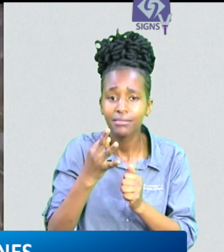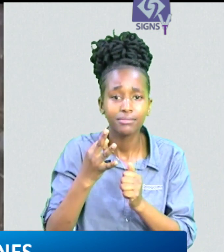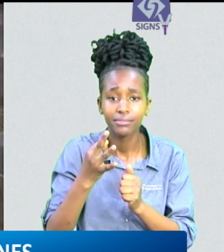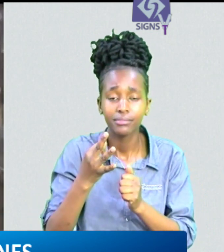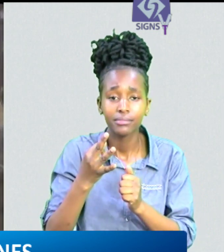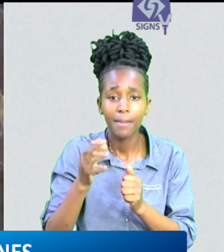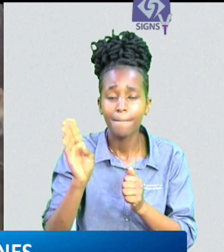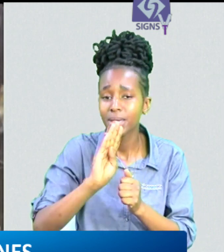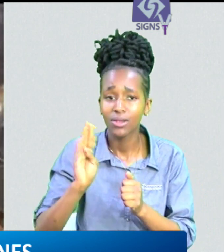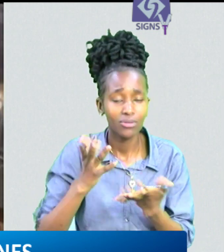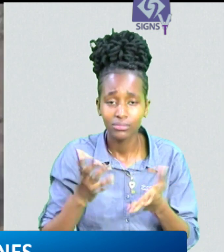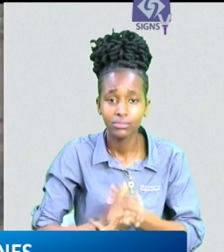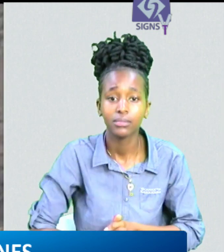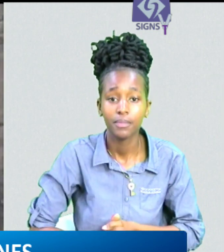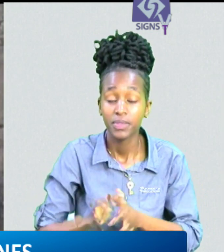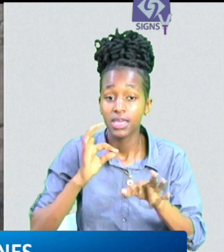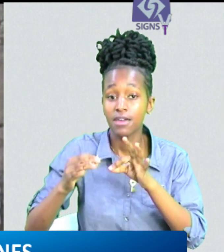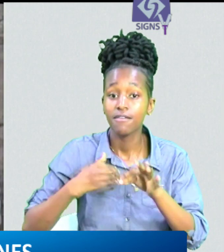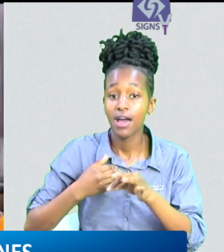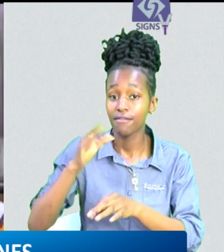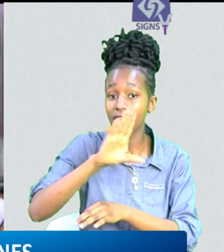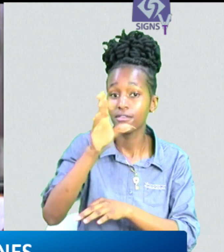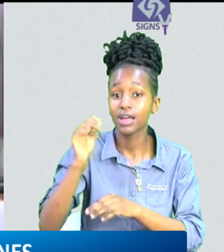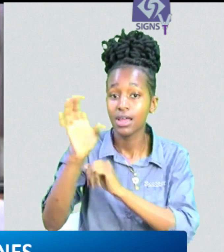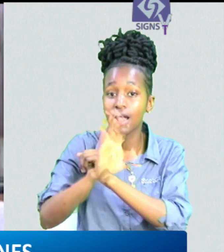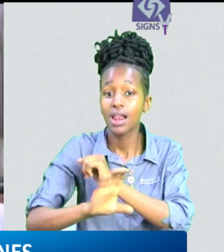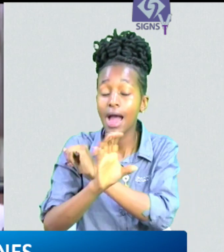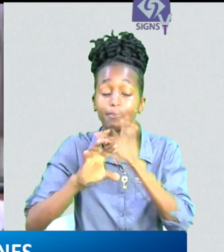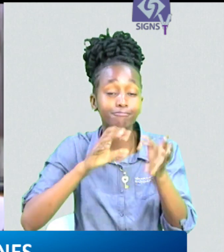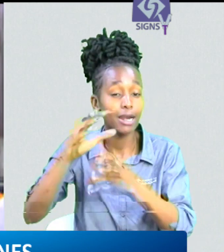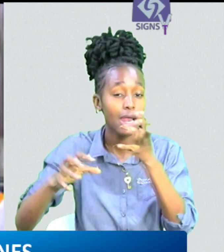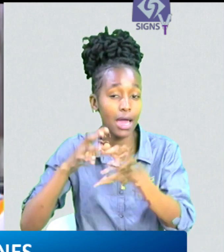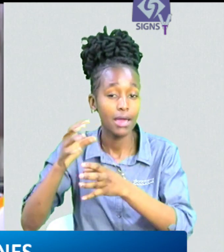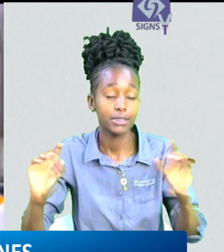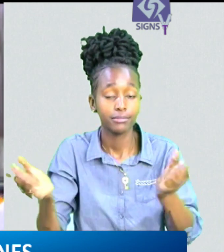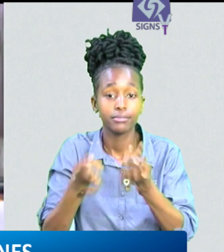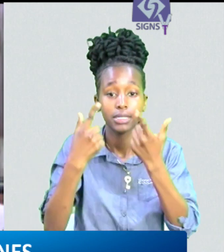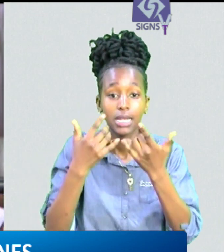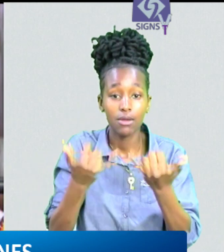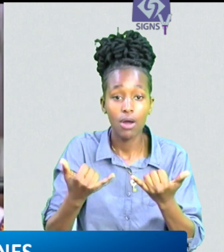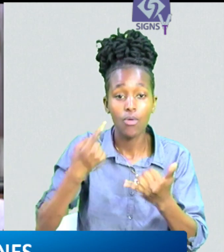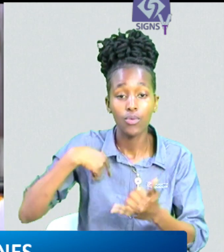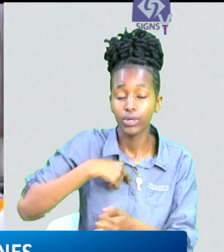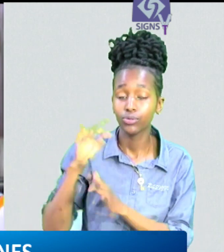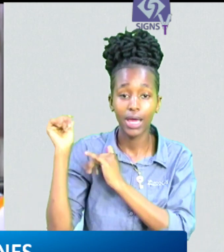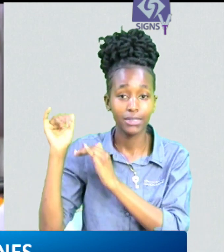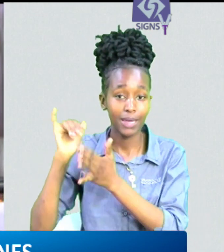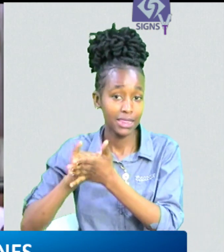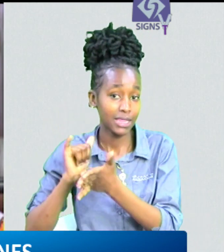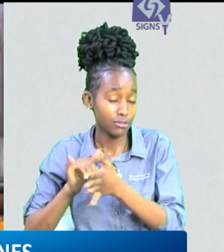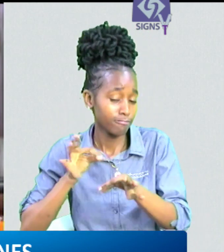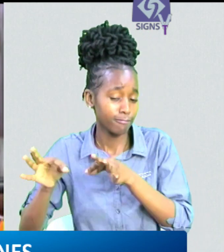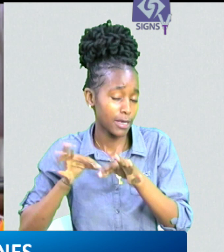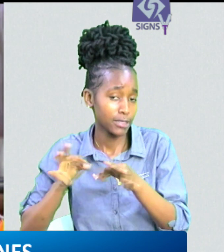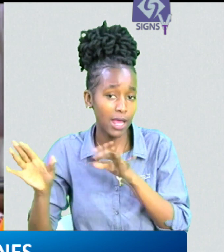the united states got 118 billion worth of strs so when there is an african climate summit we